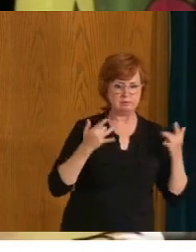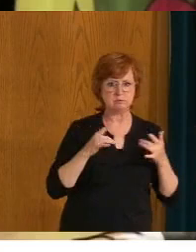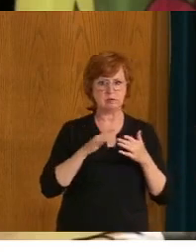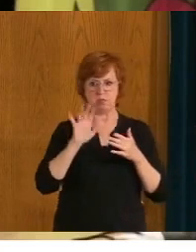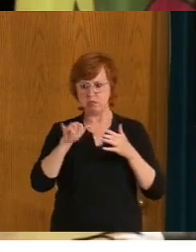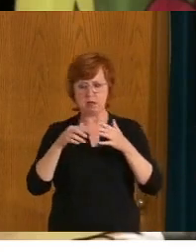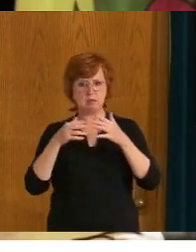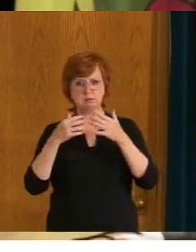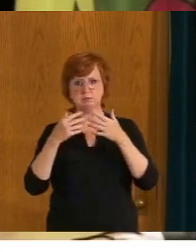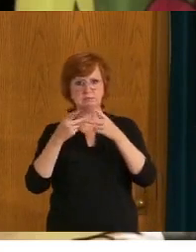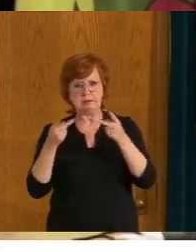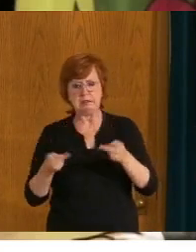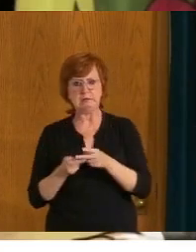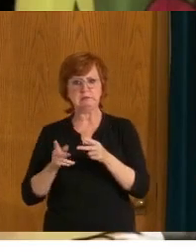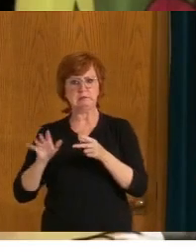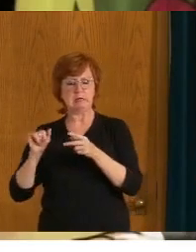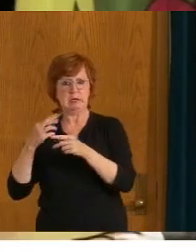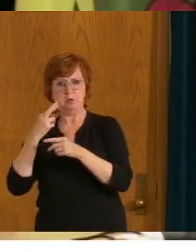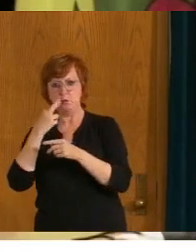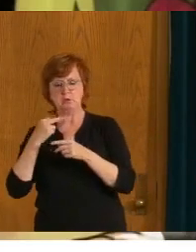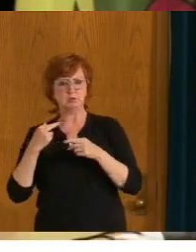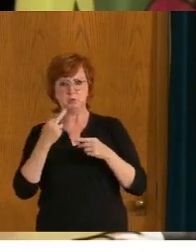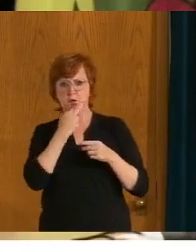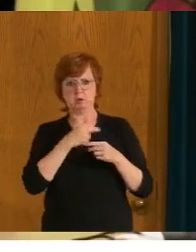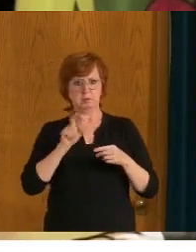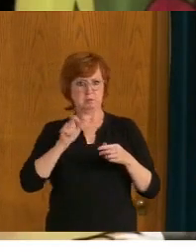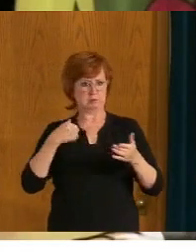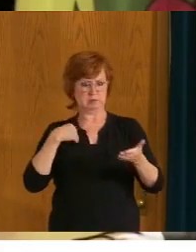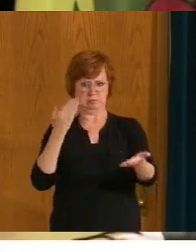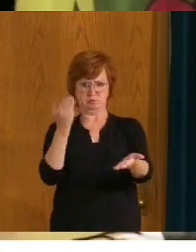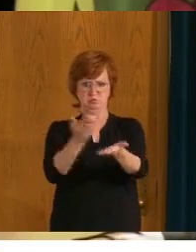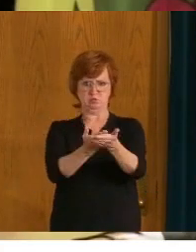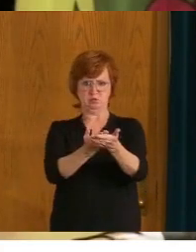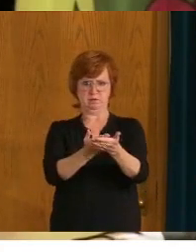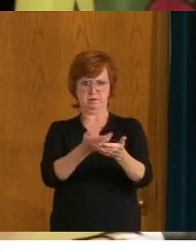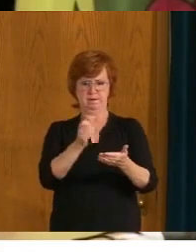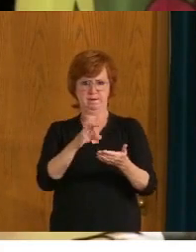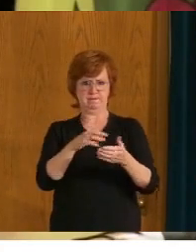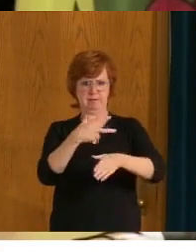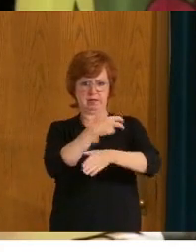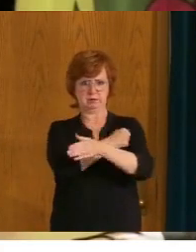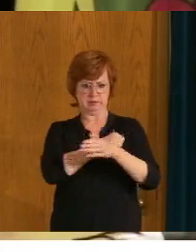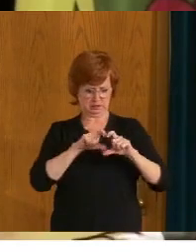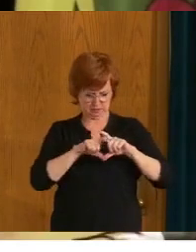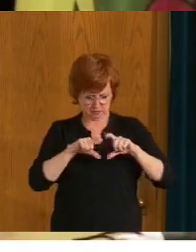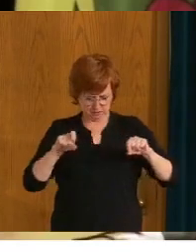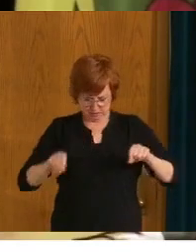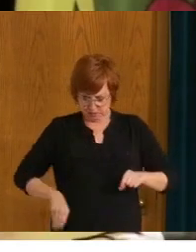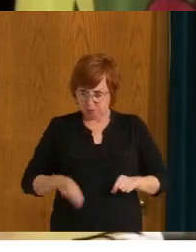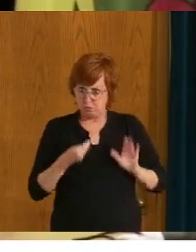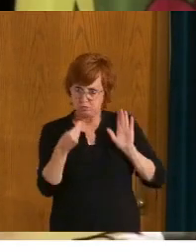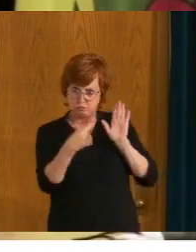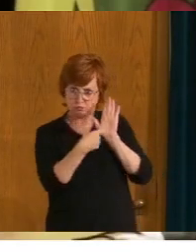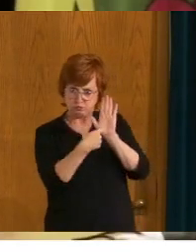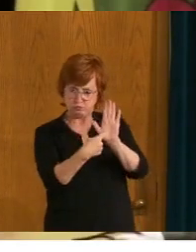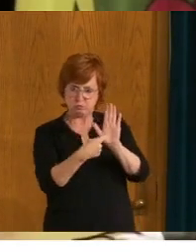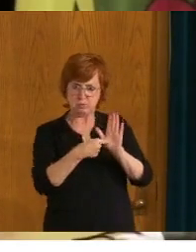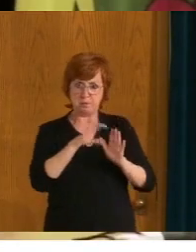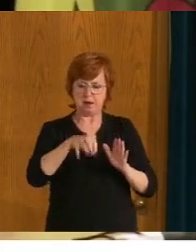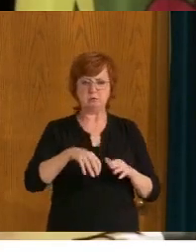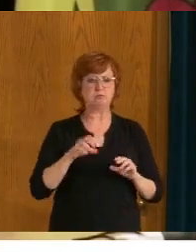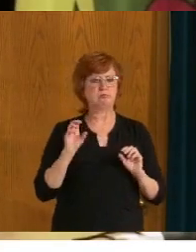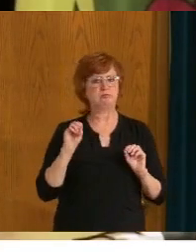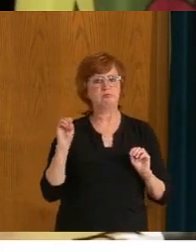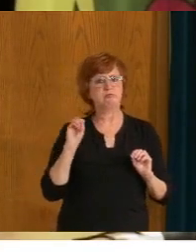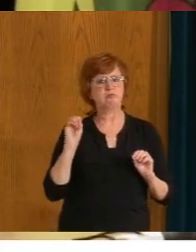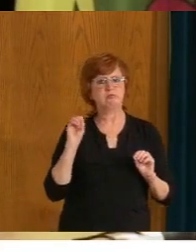That will not be a provincial requirement in Saskatchewan. Of course, our government is strongly encouraging every eligible person to take the time